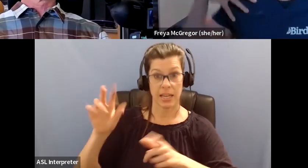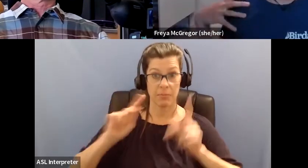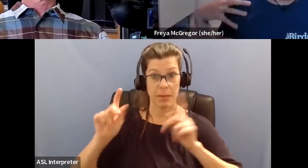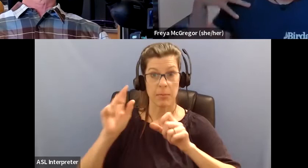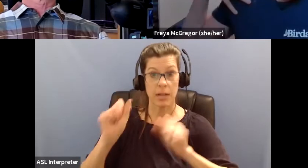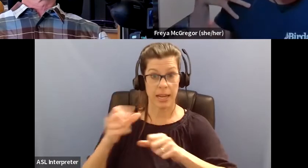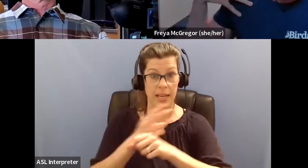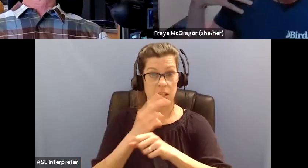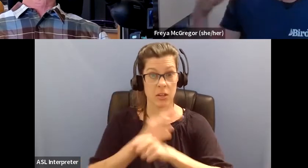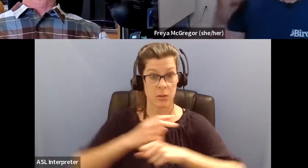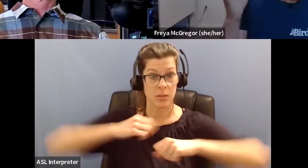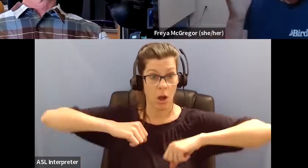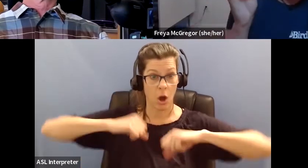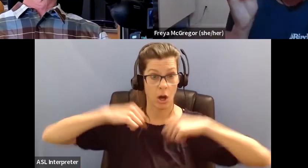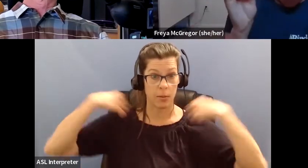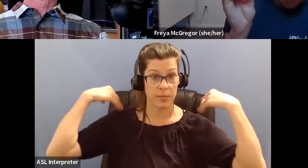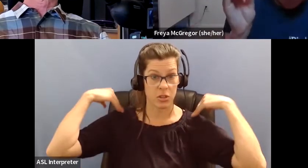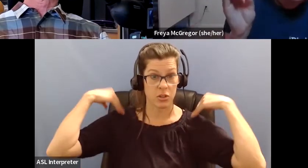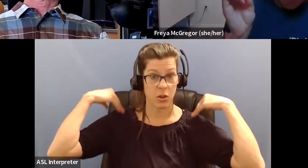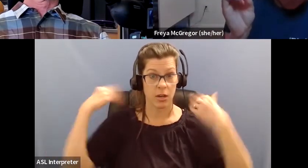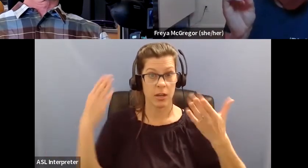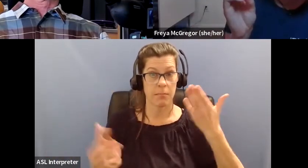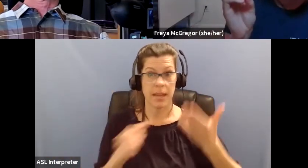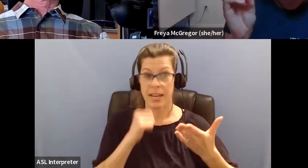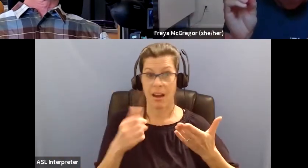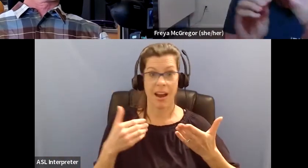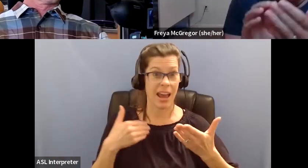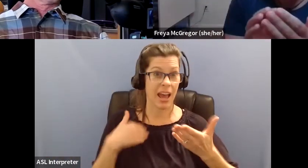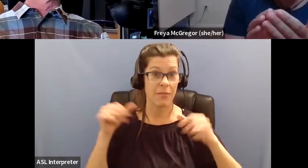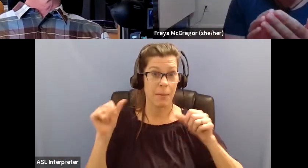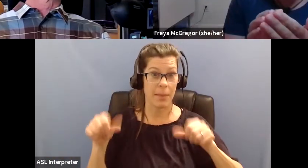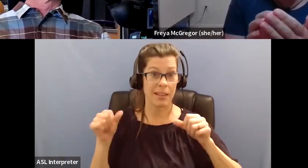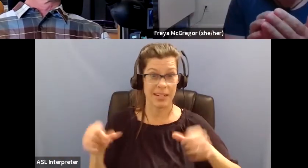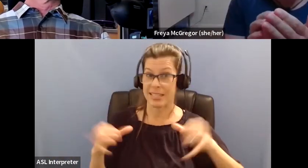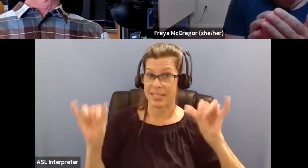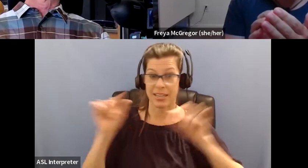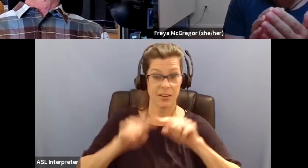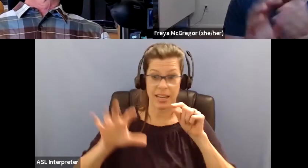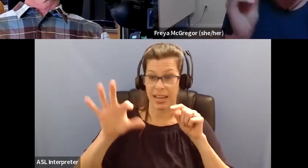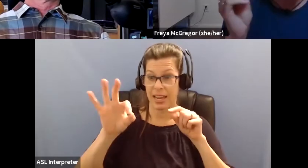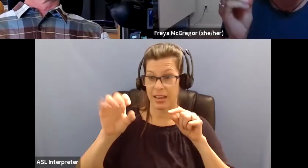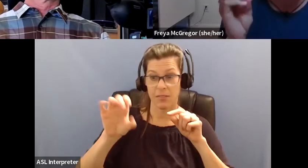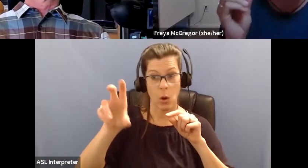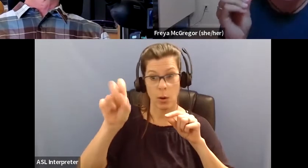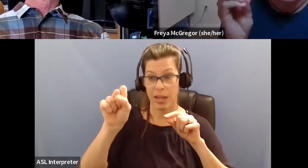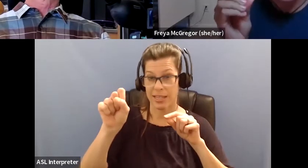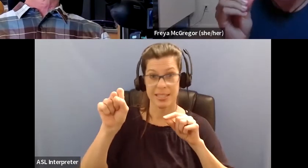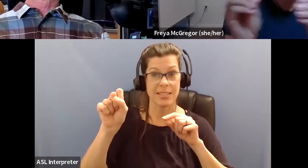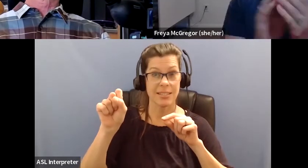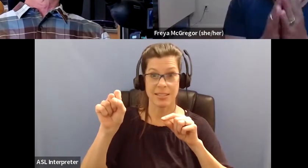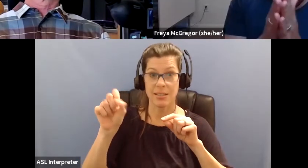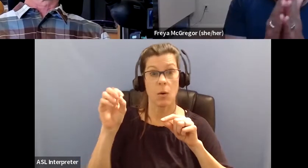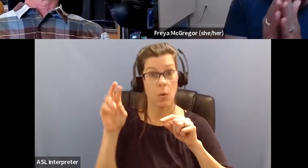arms and shoulders. They might not have the fine motor ability